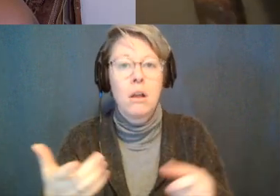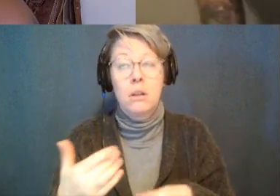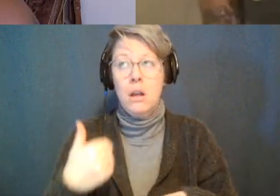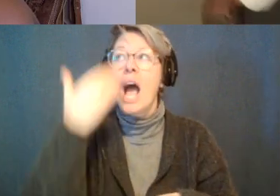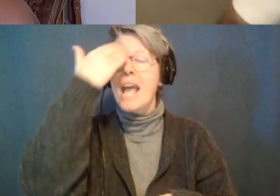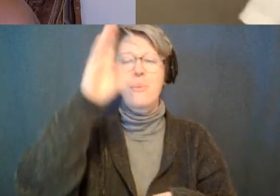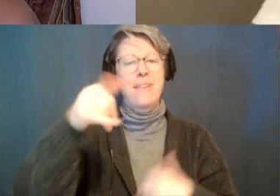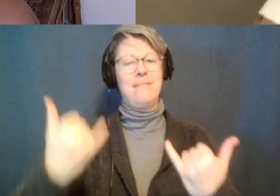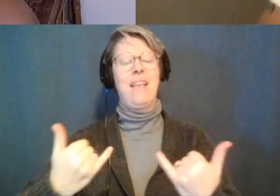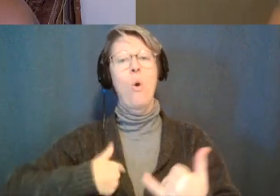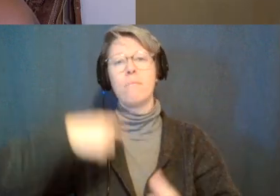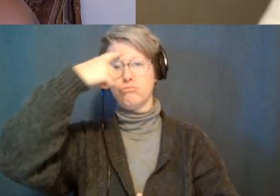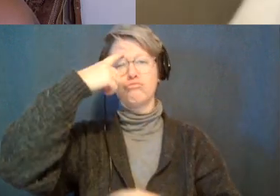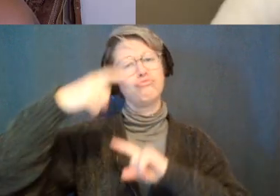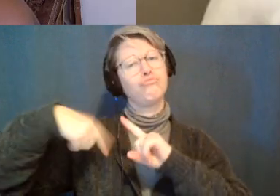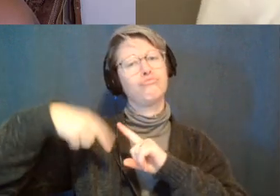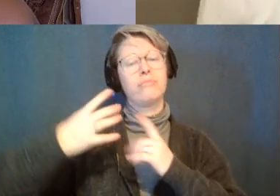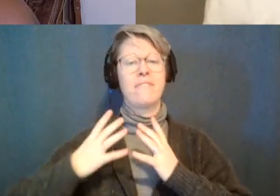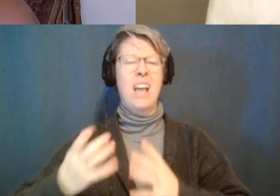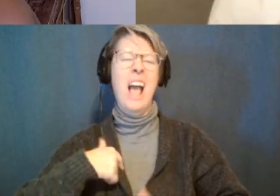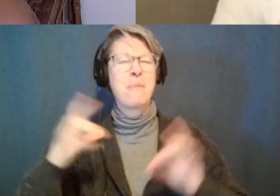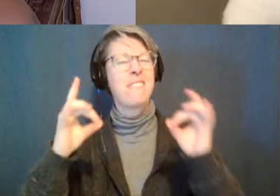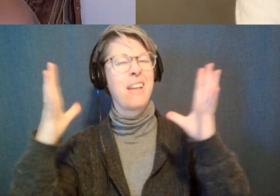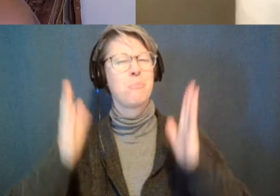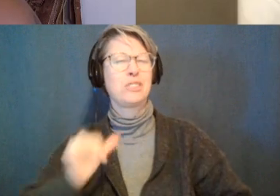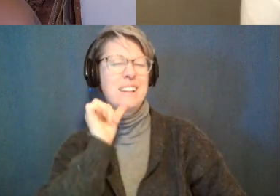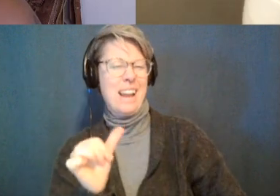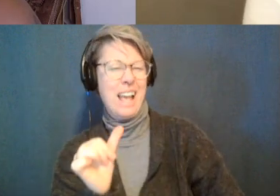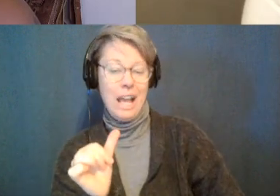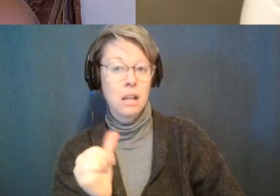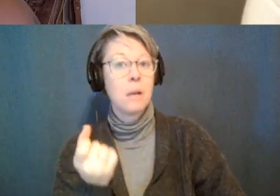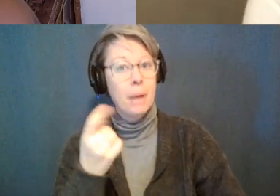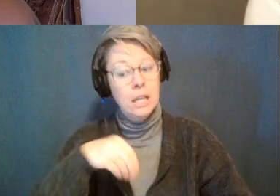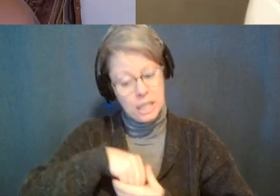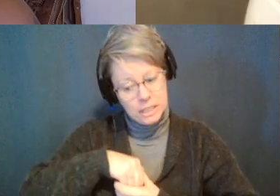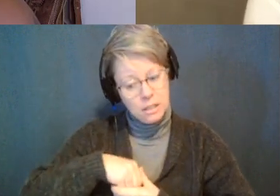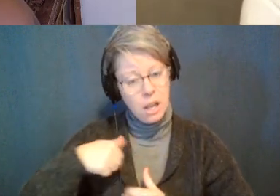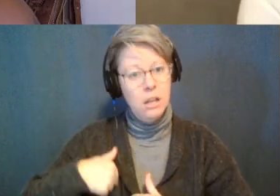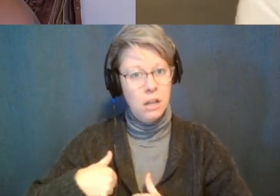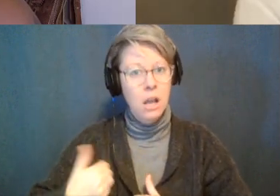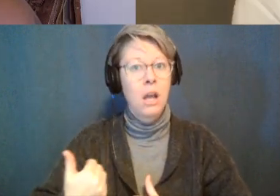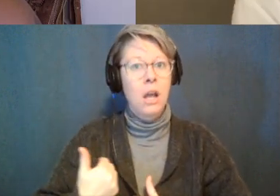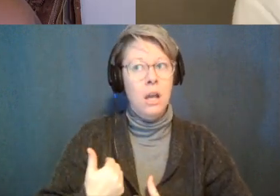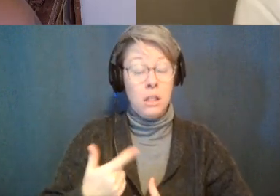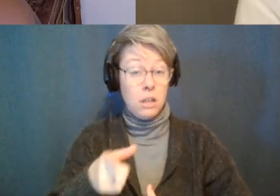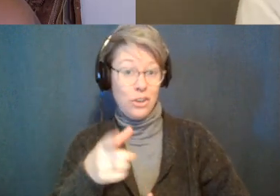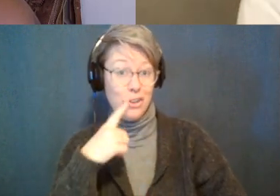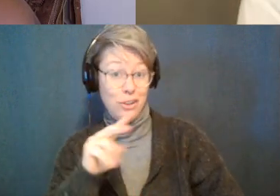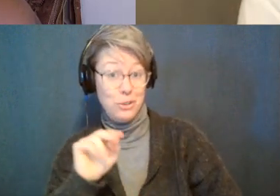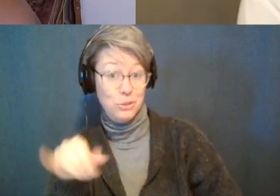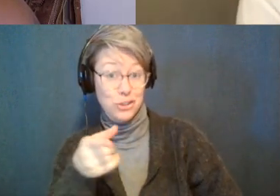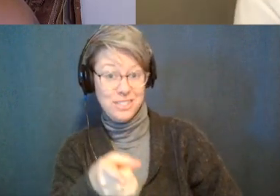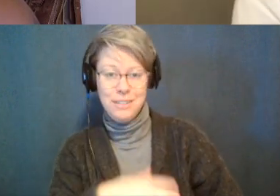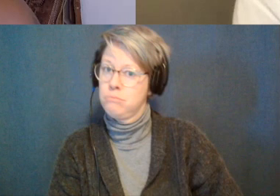of making those decisions and i've never really been a violent person but there is that part of us that like yeah you're from jersey it's like